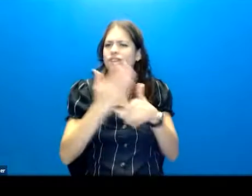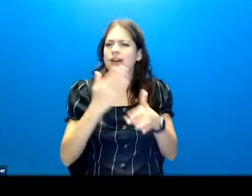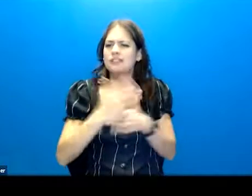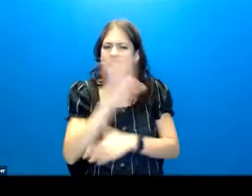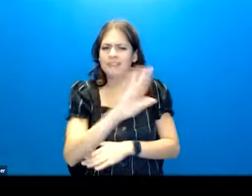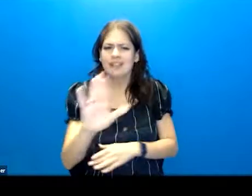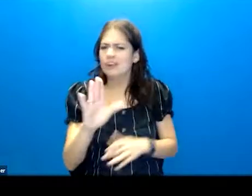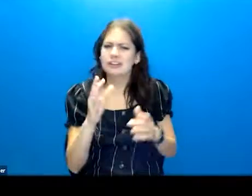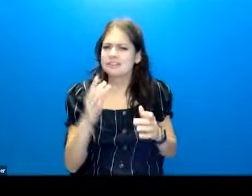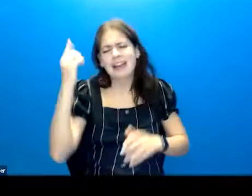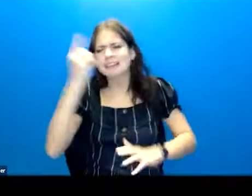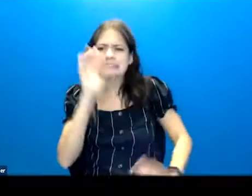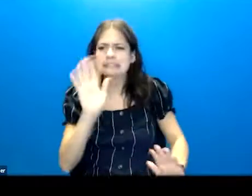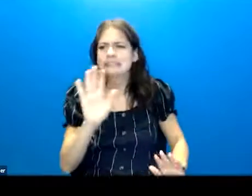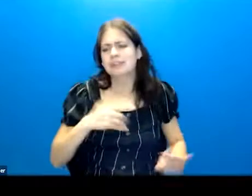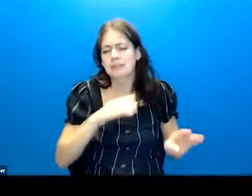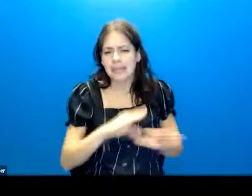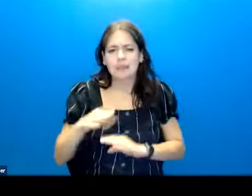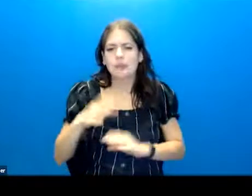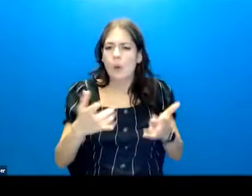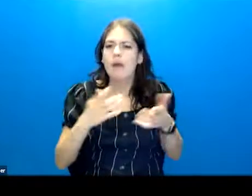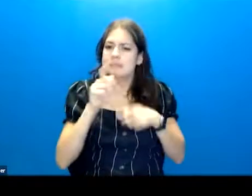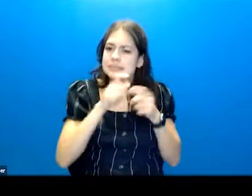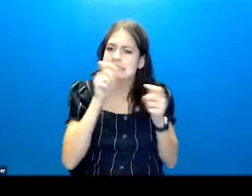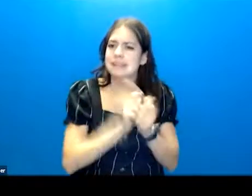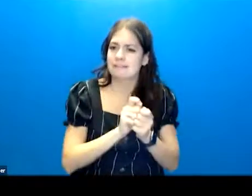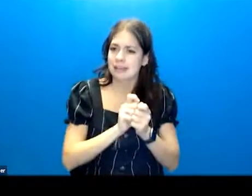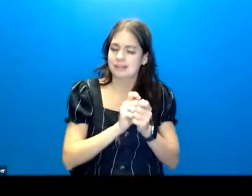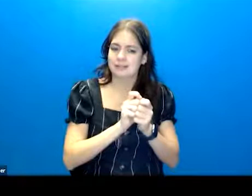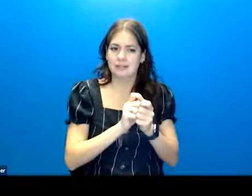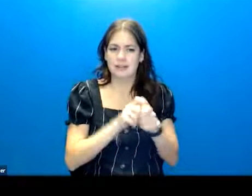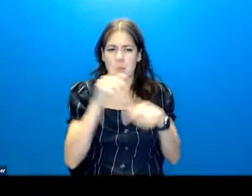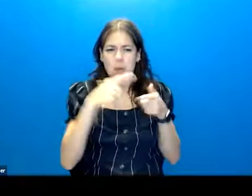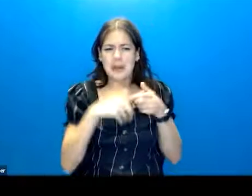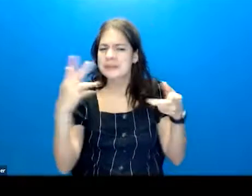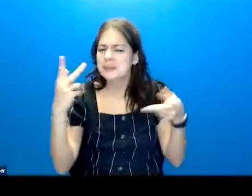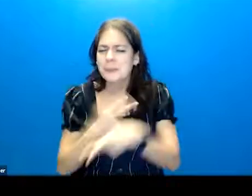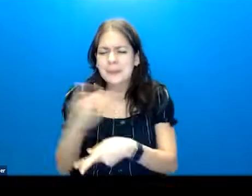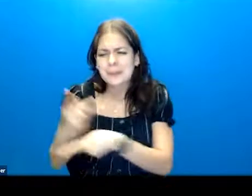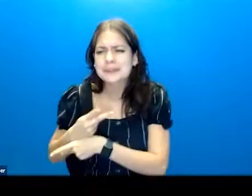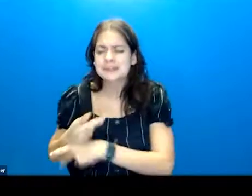suicide ideation or behavior. You really want to get the times when things were the worst.